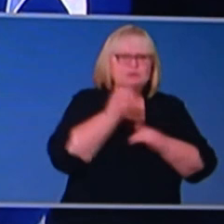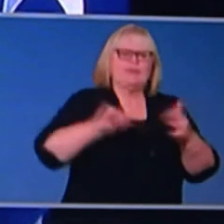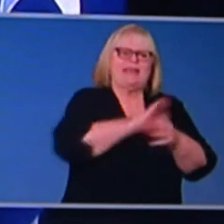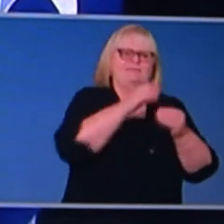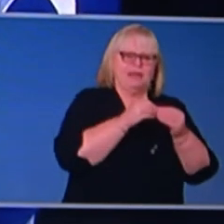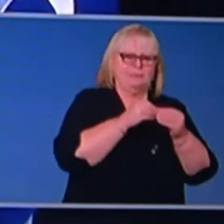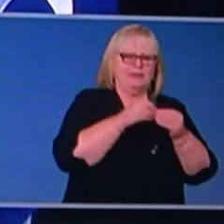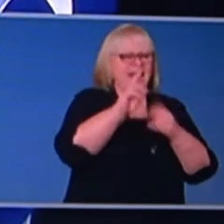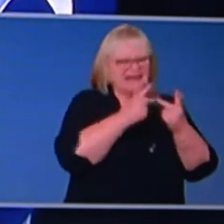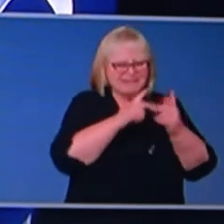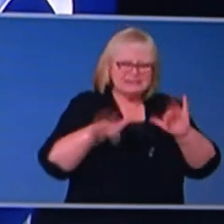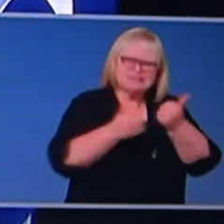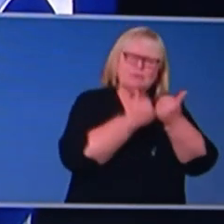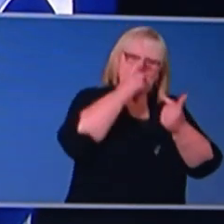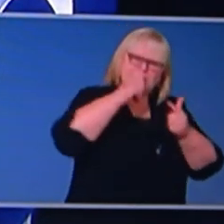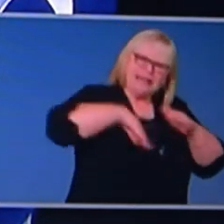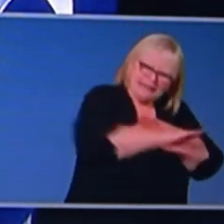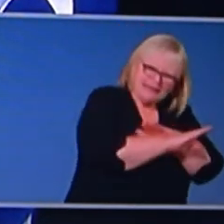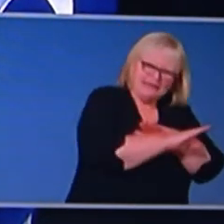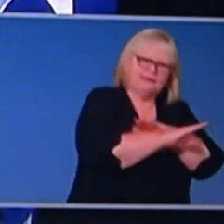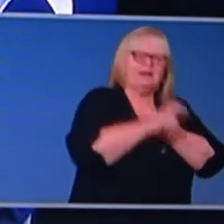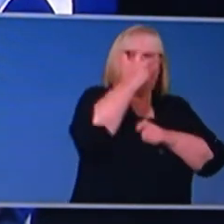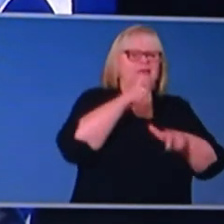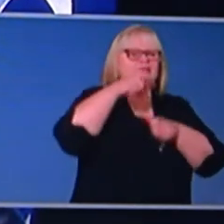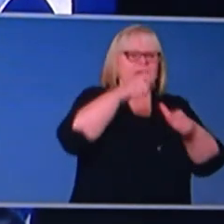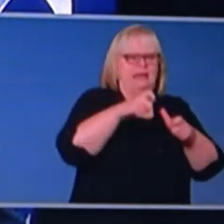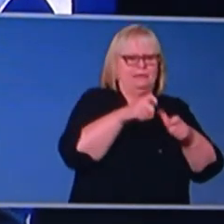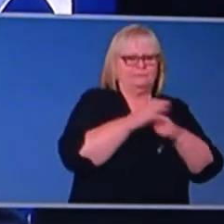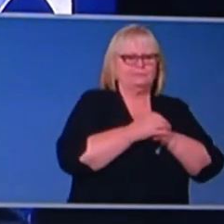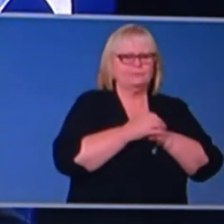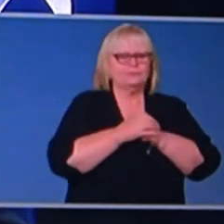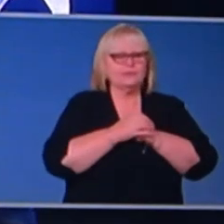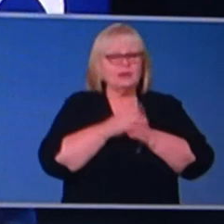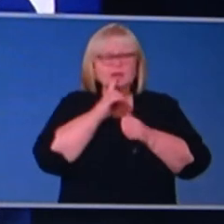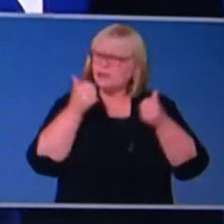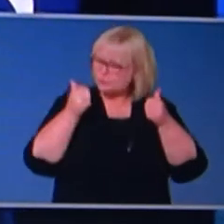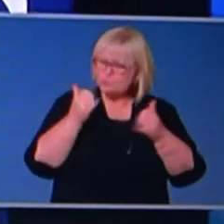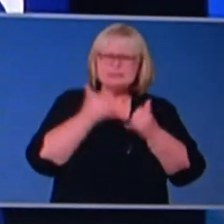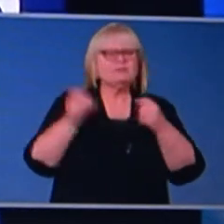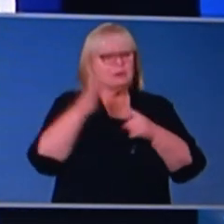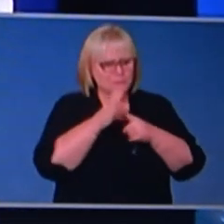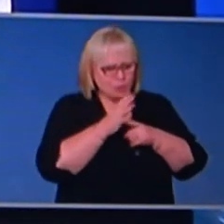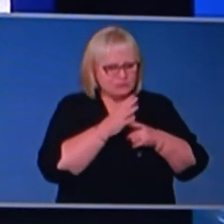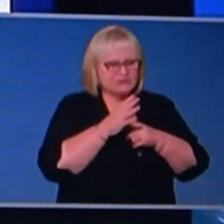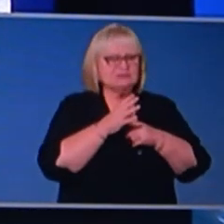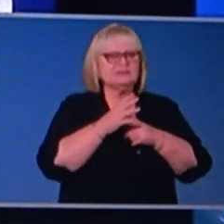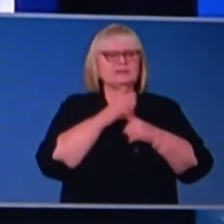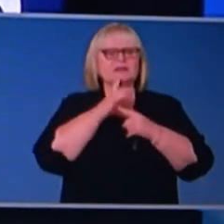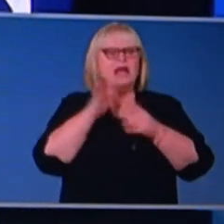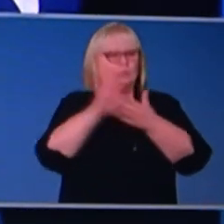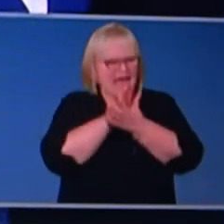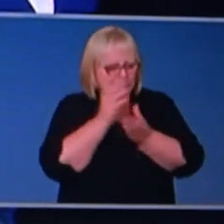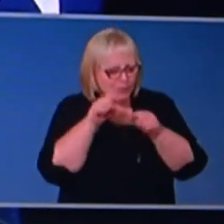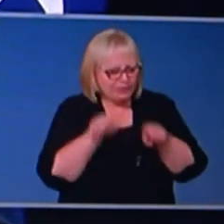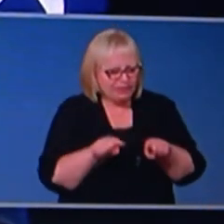support people to those who are in aged care facilities. And so we welcome that. And we appreciate the collaborative